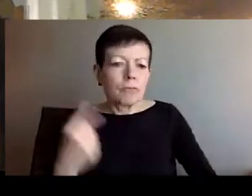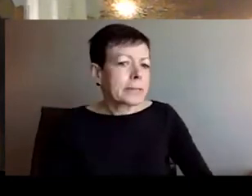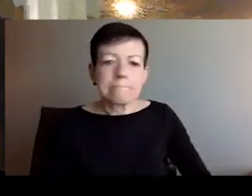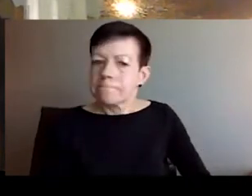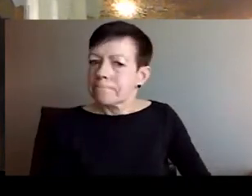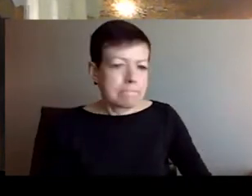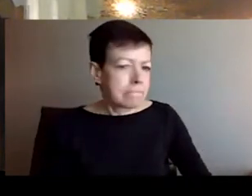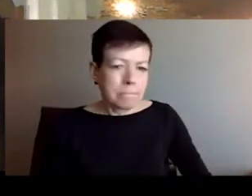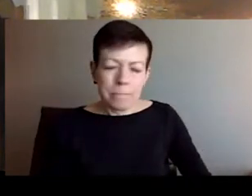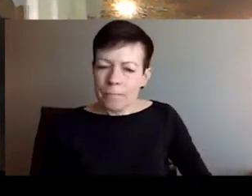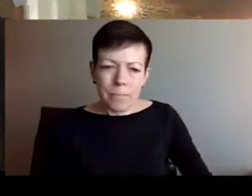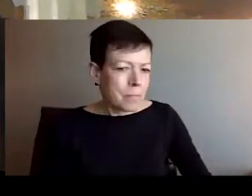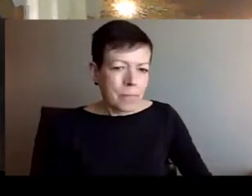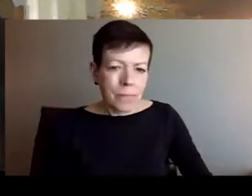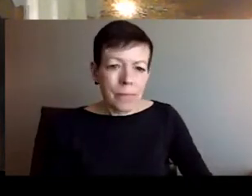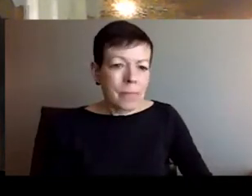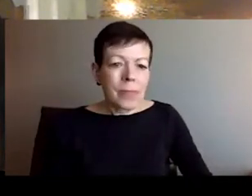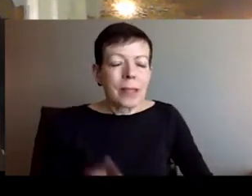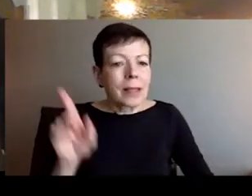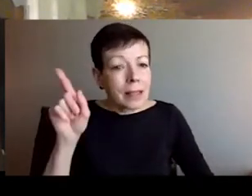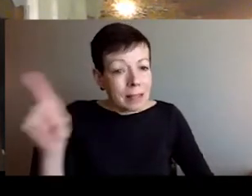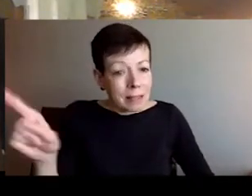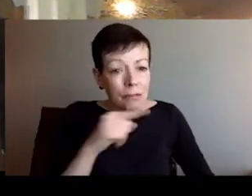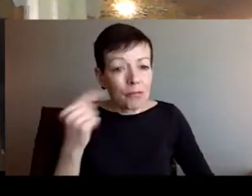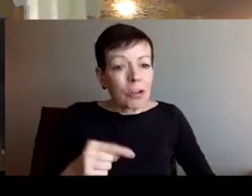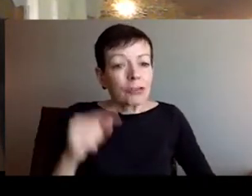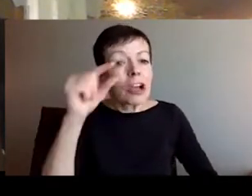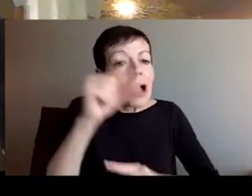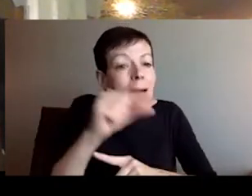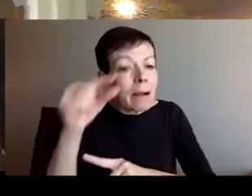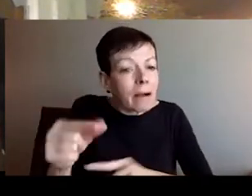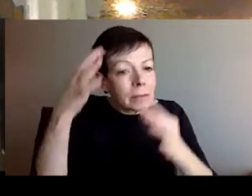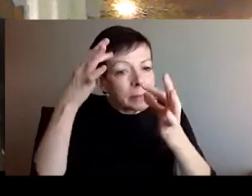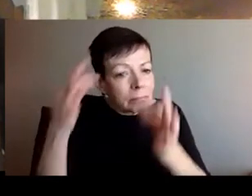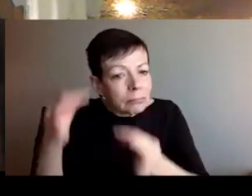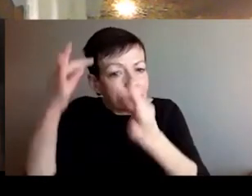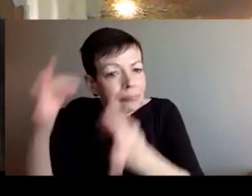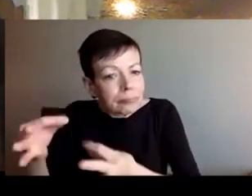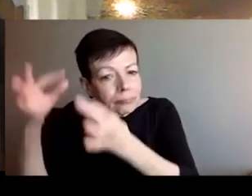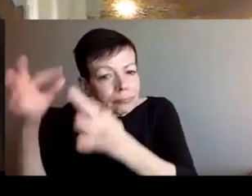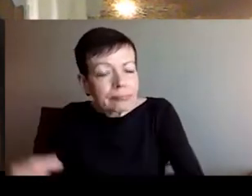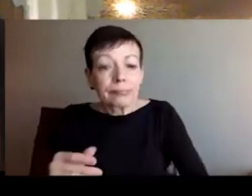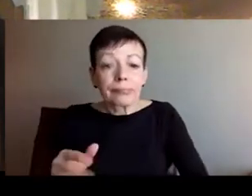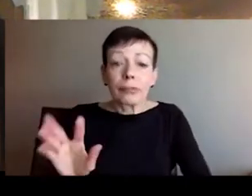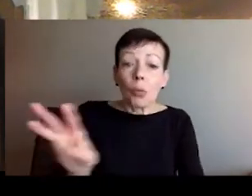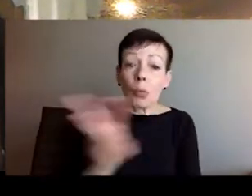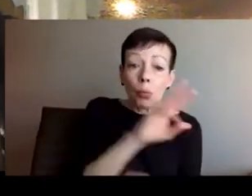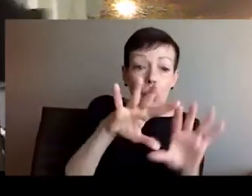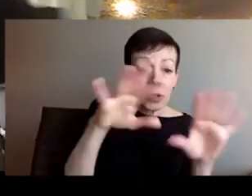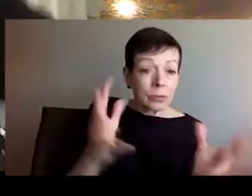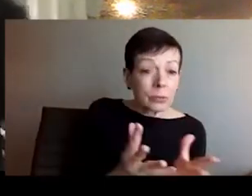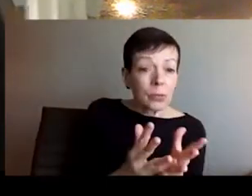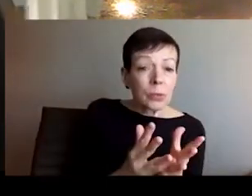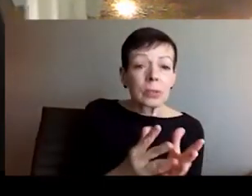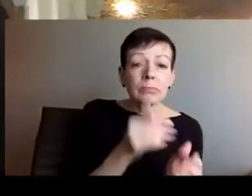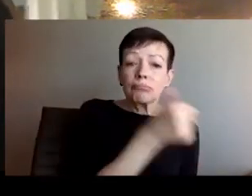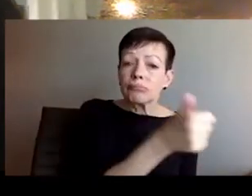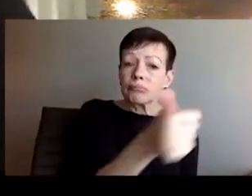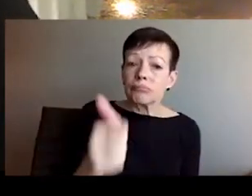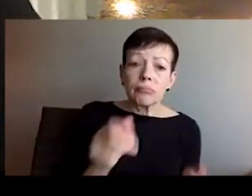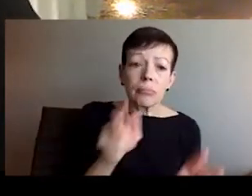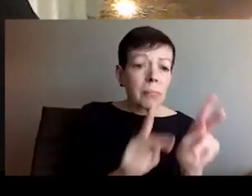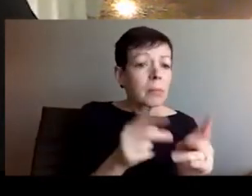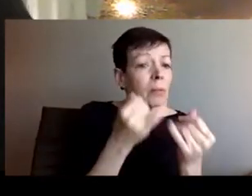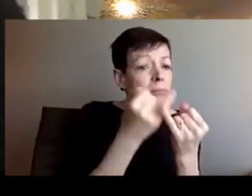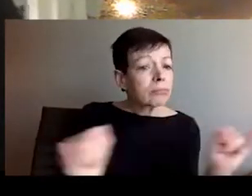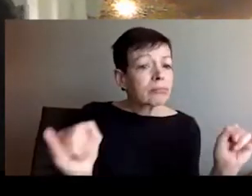But I think that this is the war against Europe and against the whole world. It's the war against certain